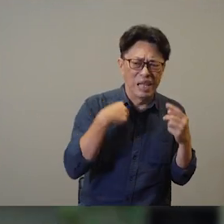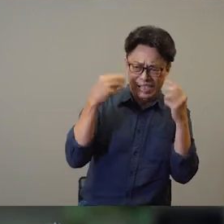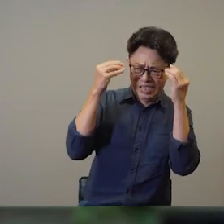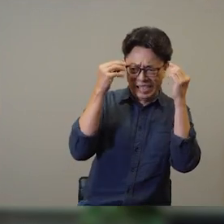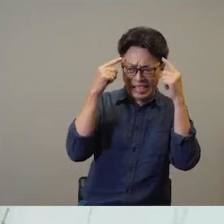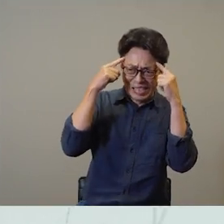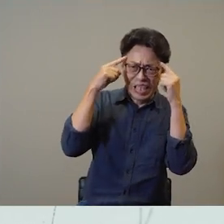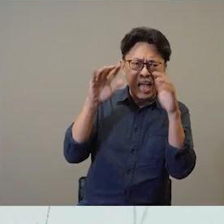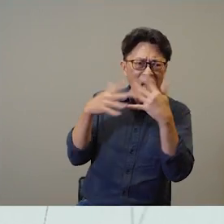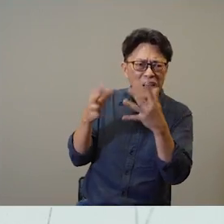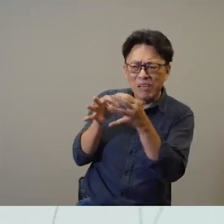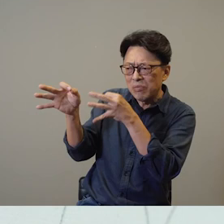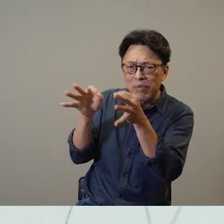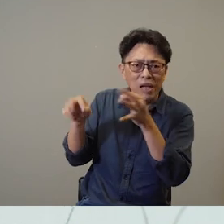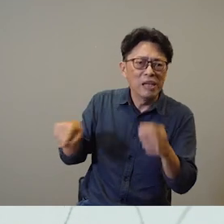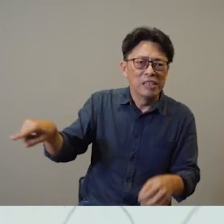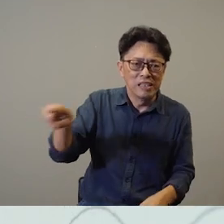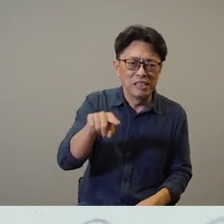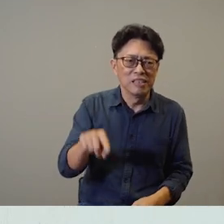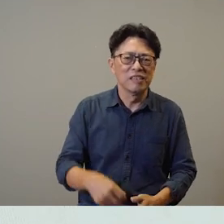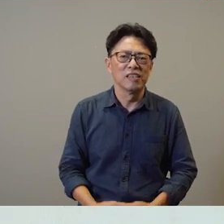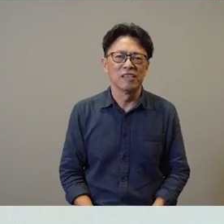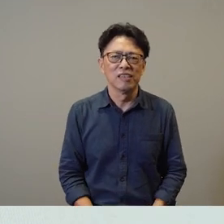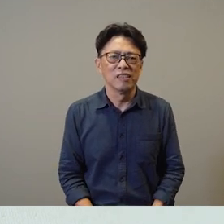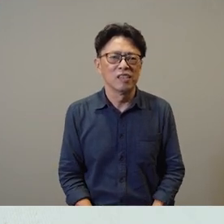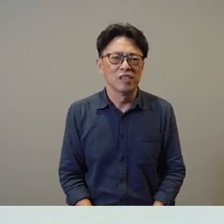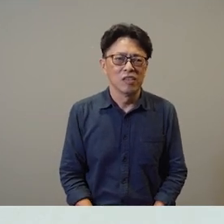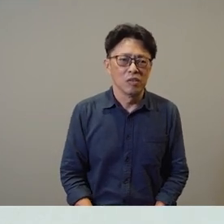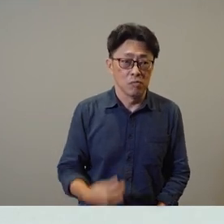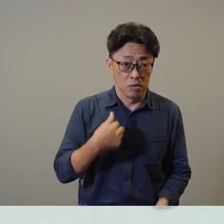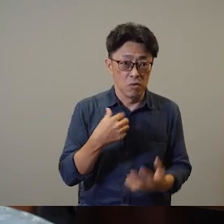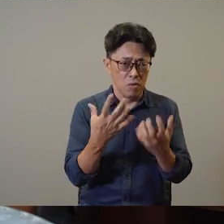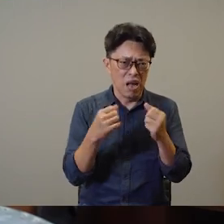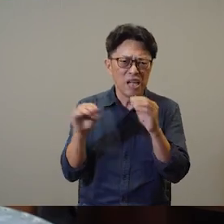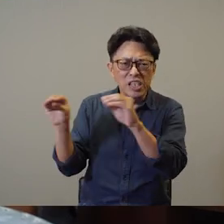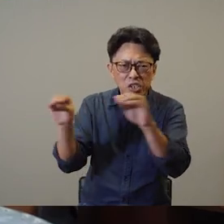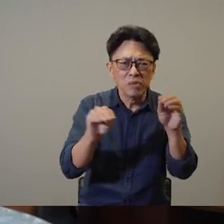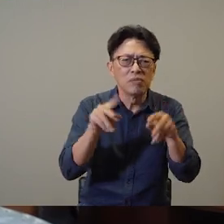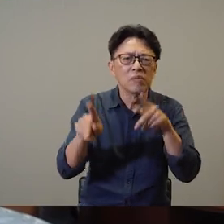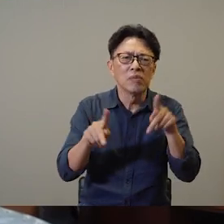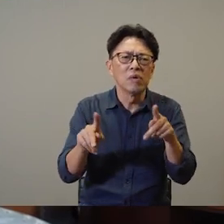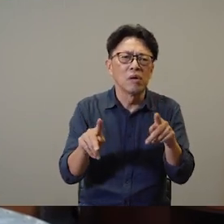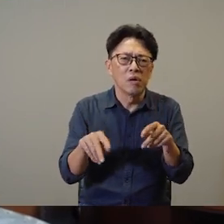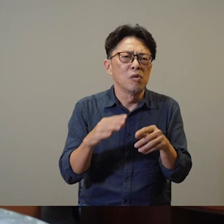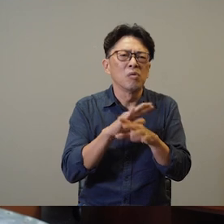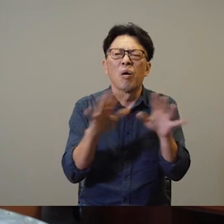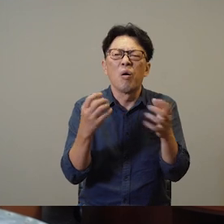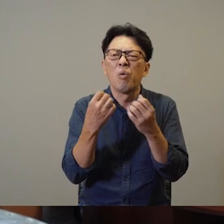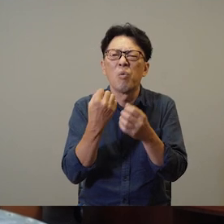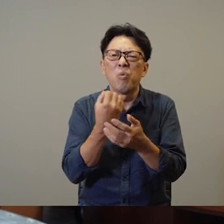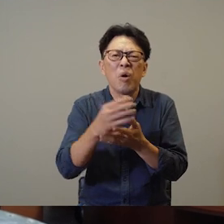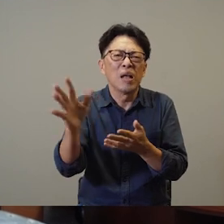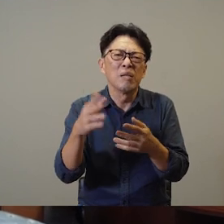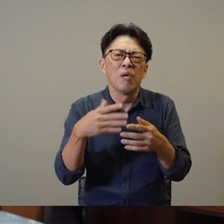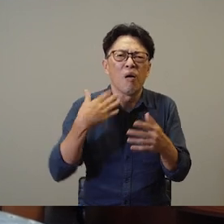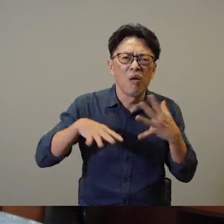sustainable textiles to the audience with these materials. So in a way it is educating the audience or increasing their awareness to look